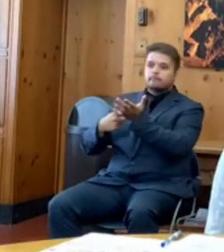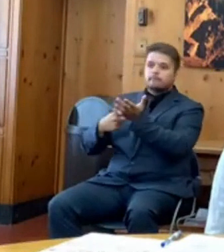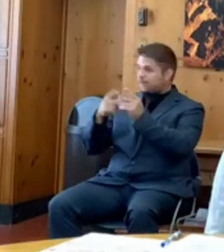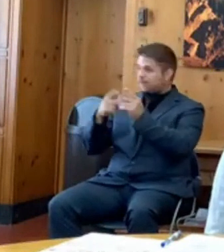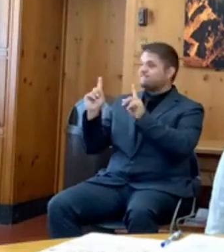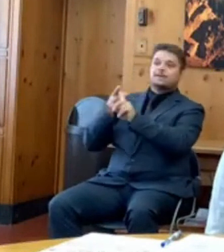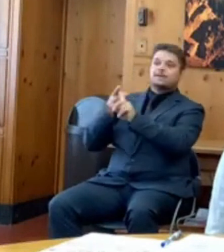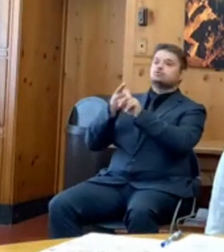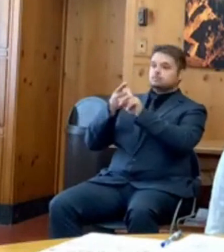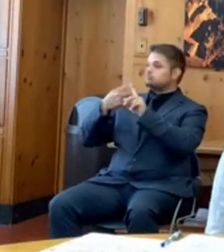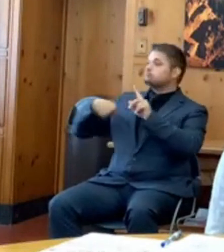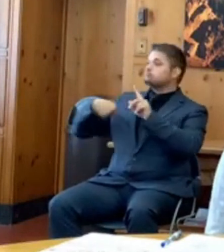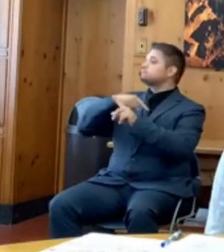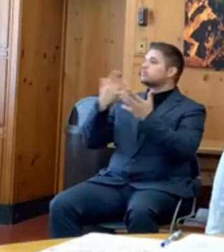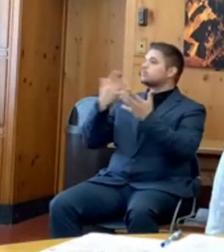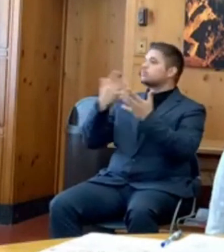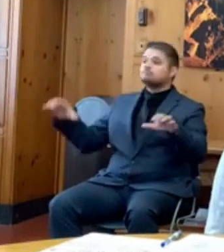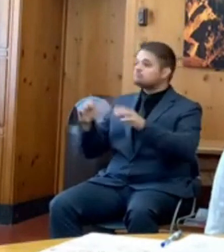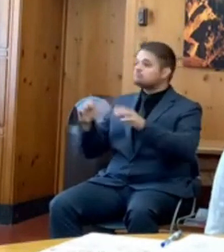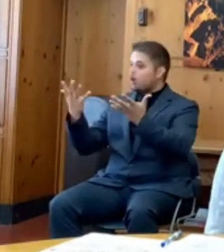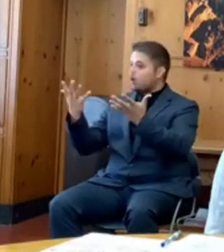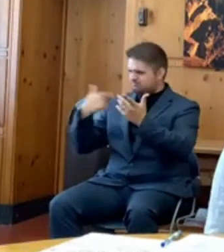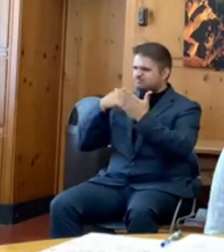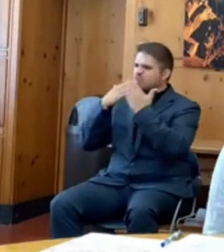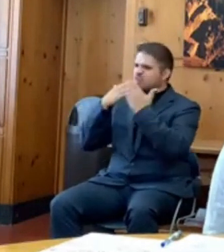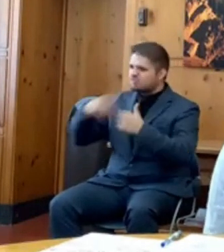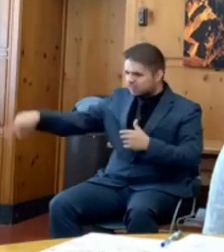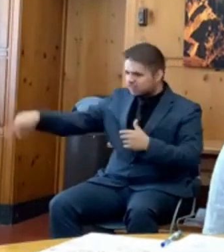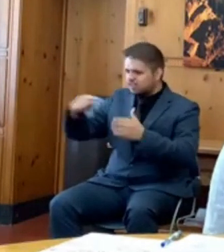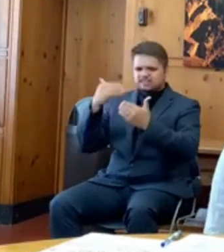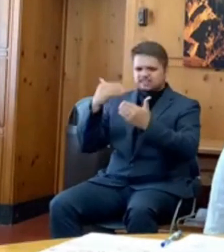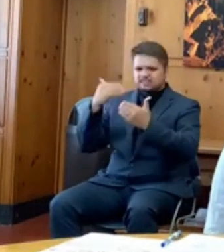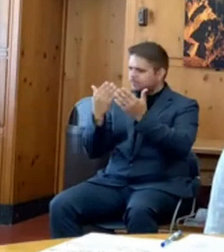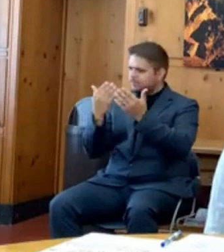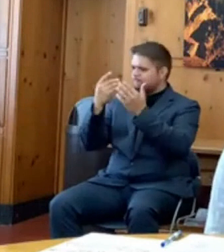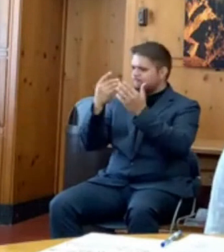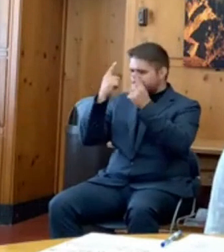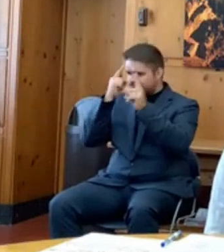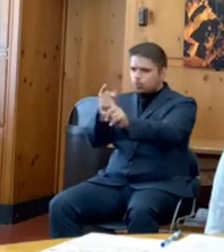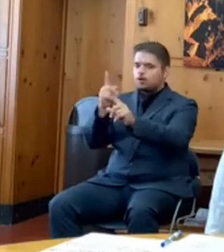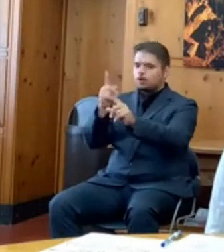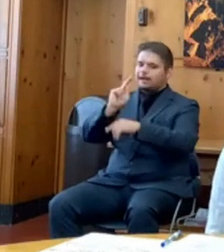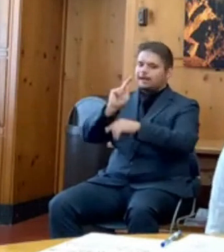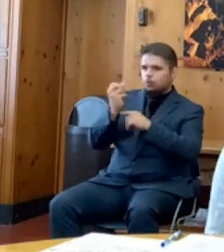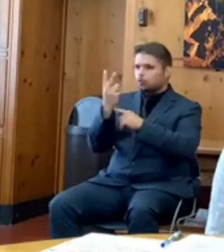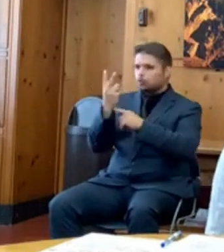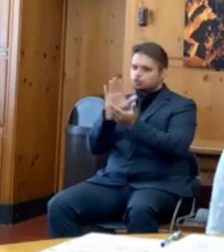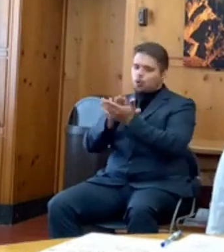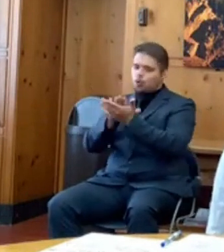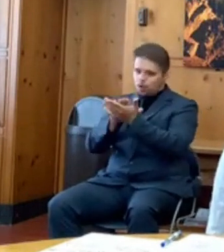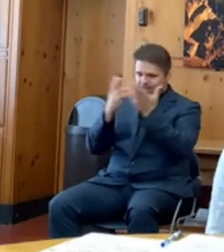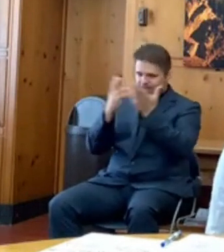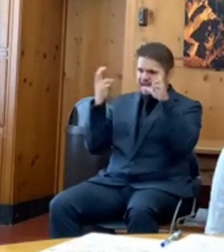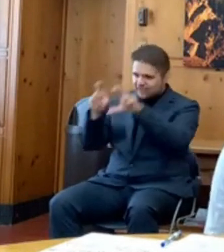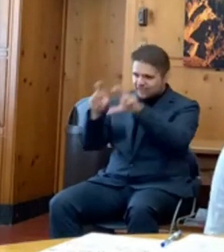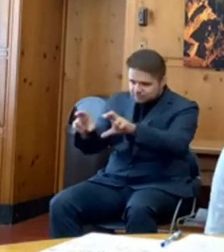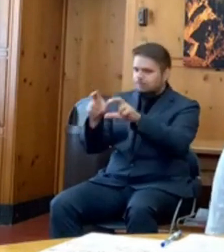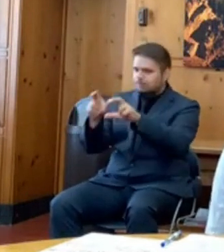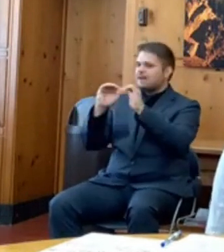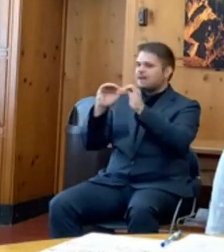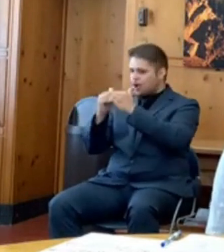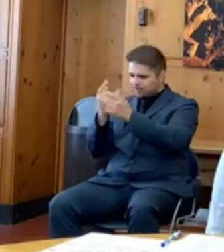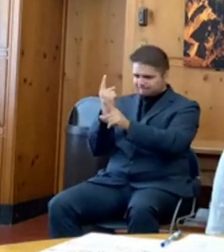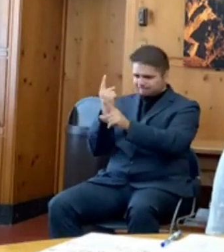continue our investments in K-12 public schools and early childhood education. For a generation, we